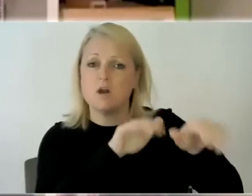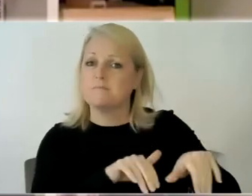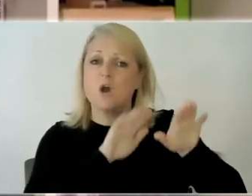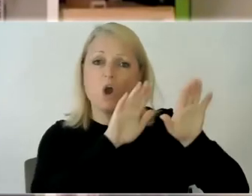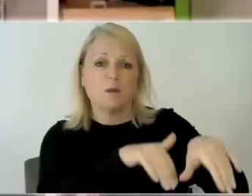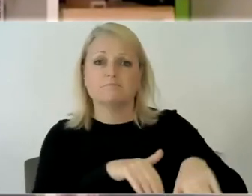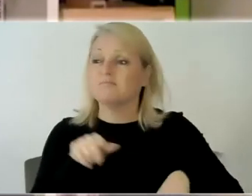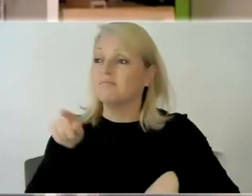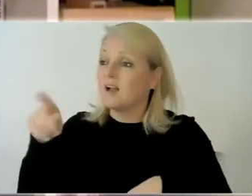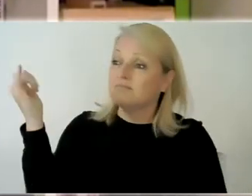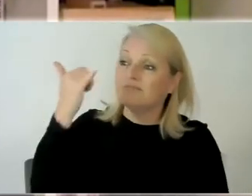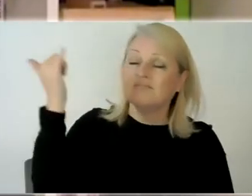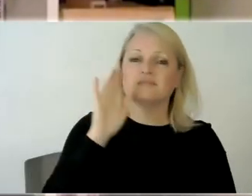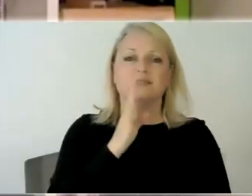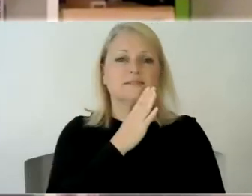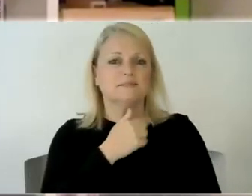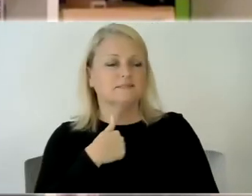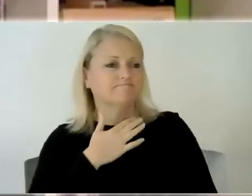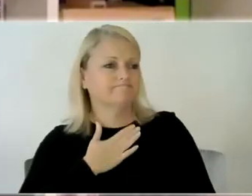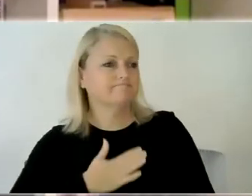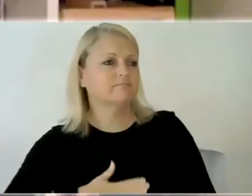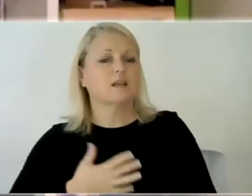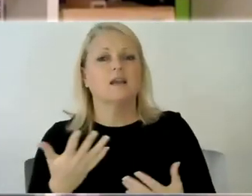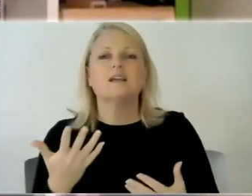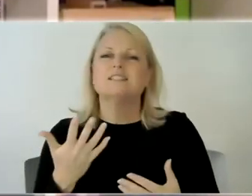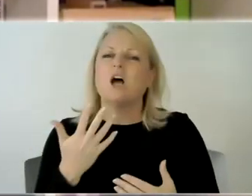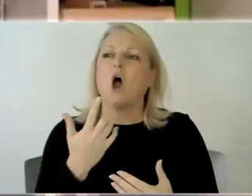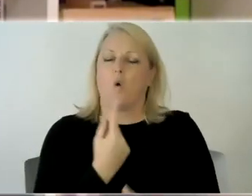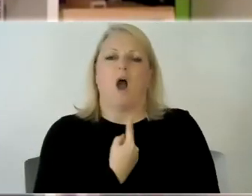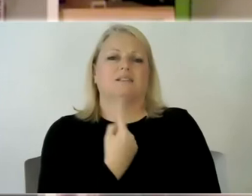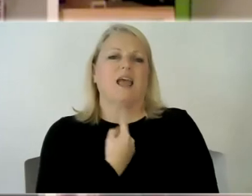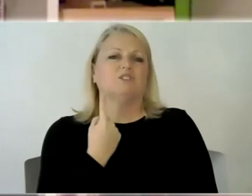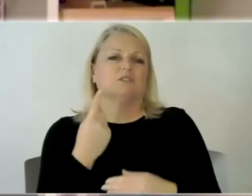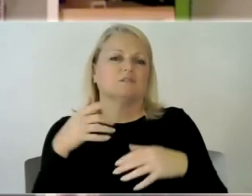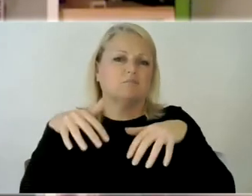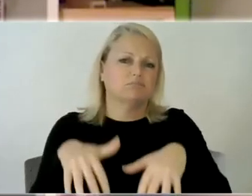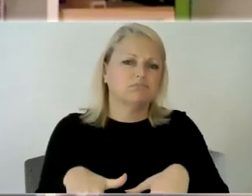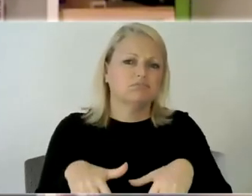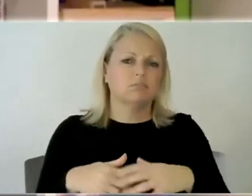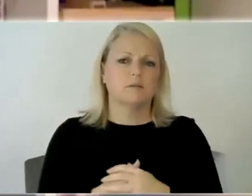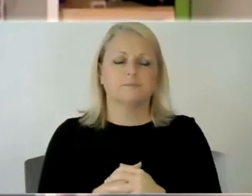those occasions so i think you know yeah the isolation is a big thing um